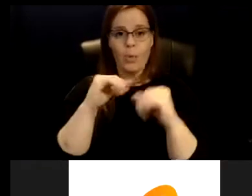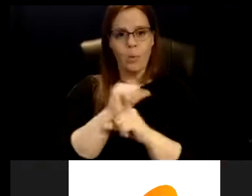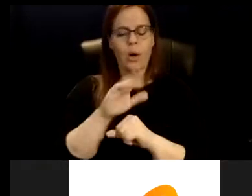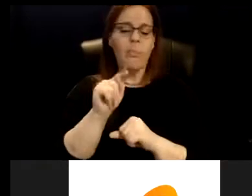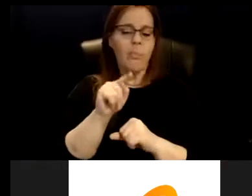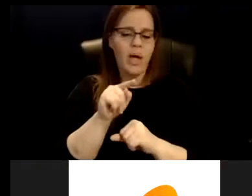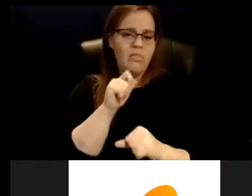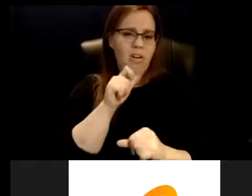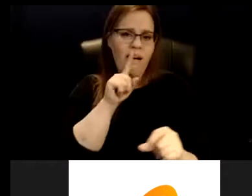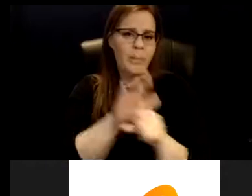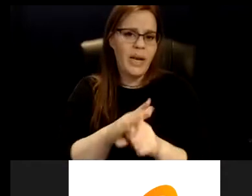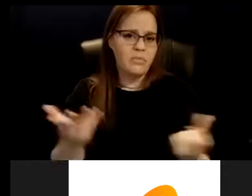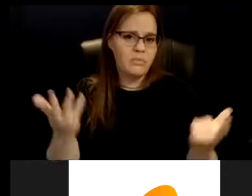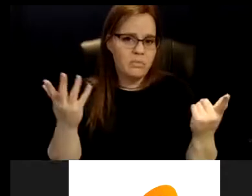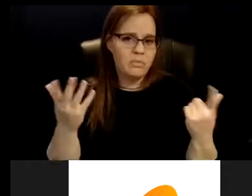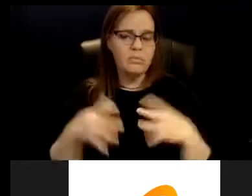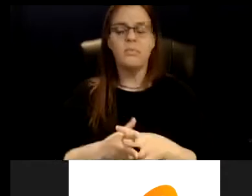there may be folks who are